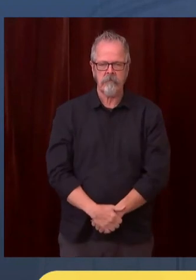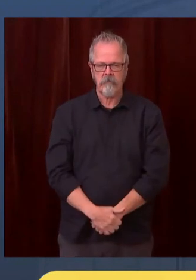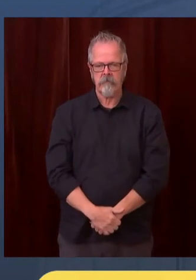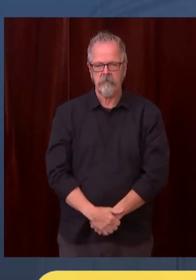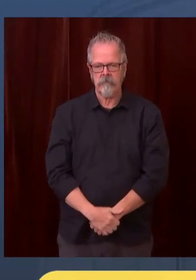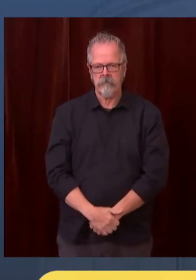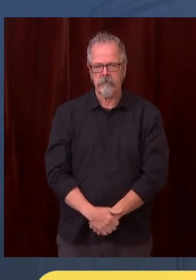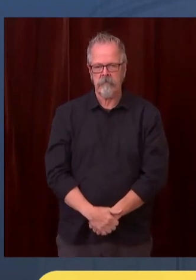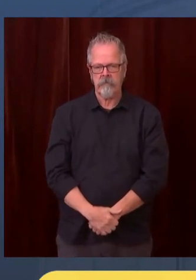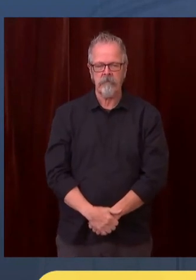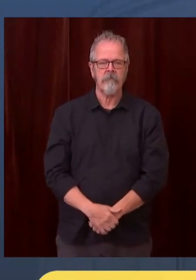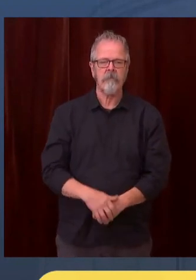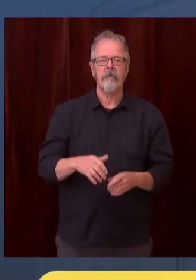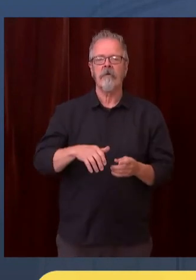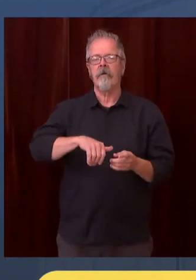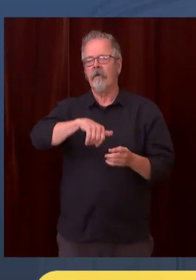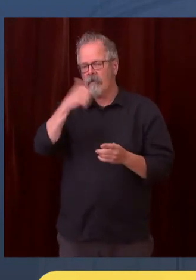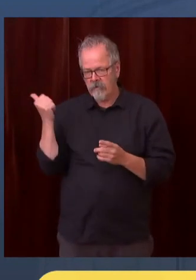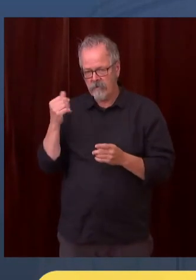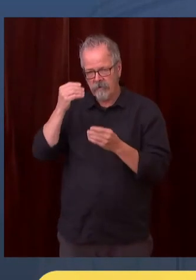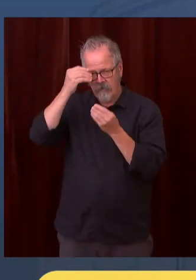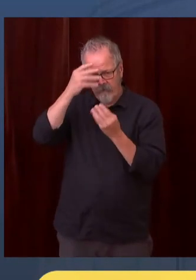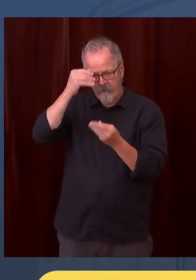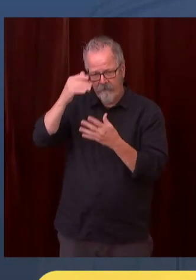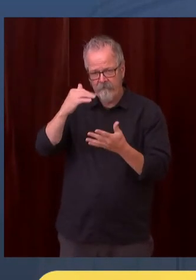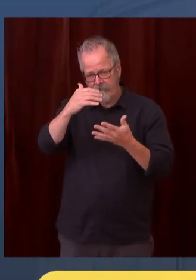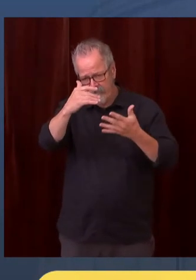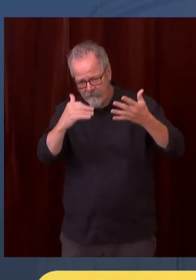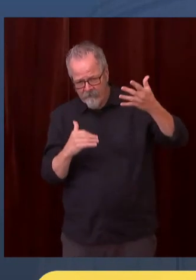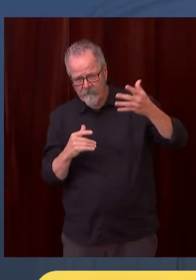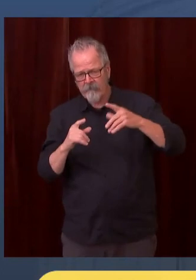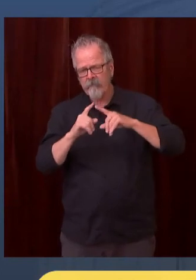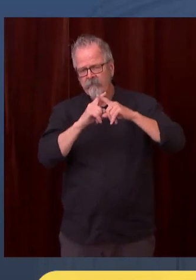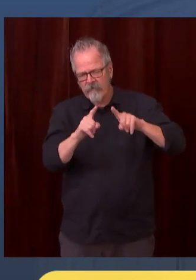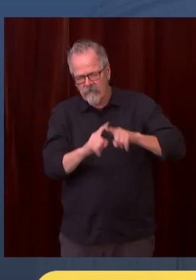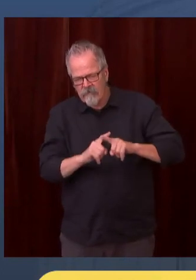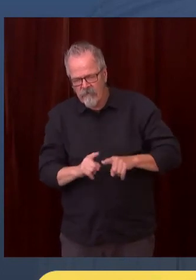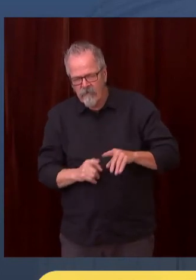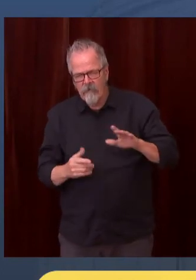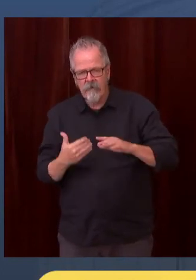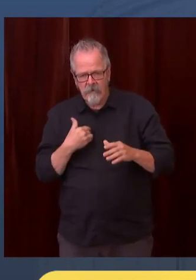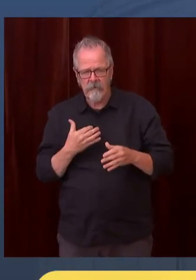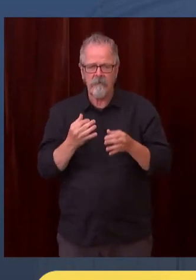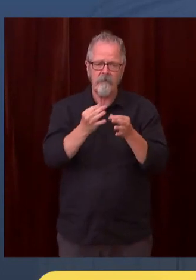sources that are on the screen. And there are free or low-cost mediation services also available at this site.